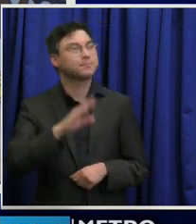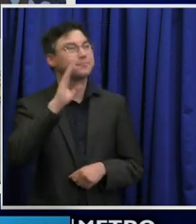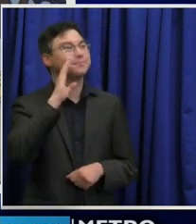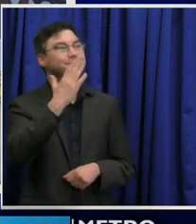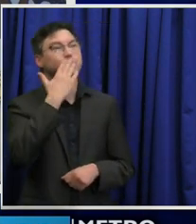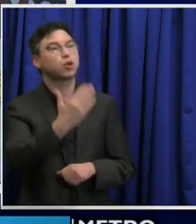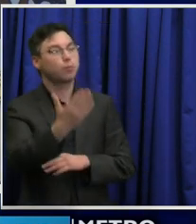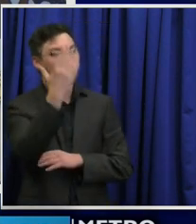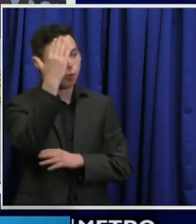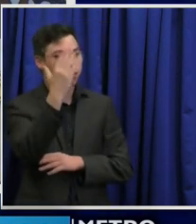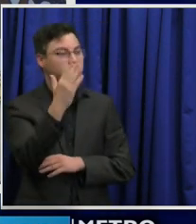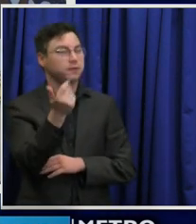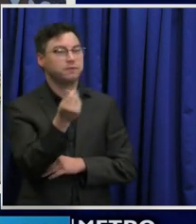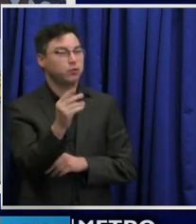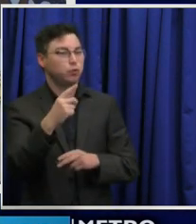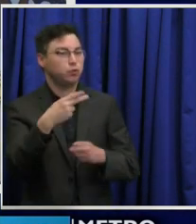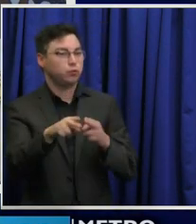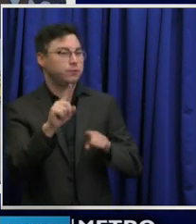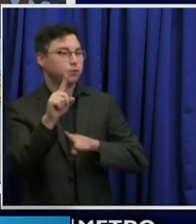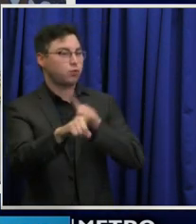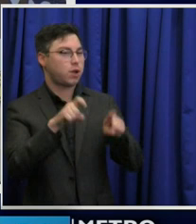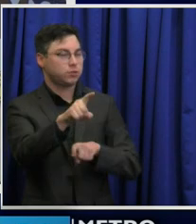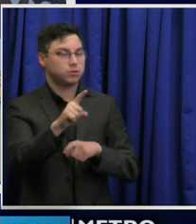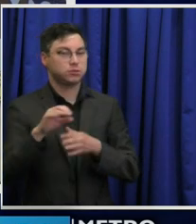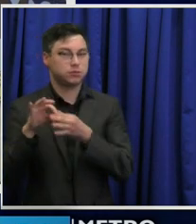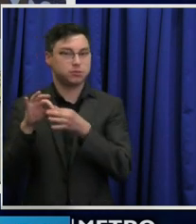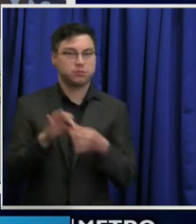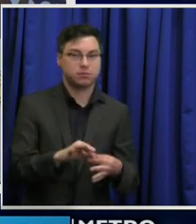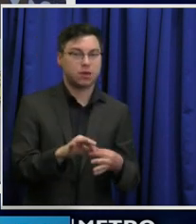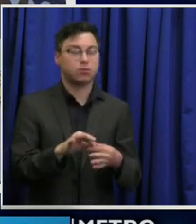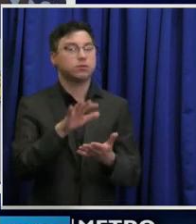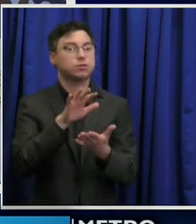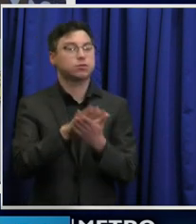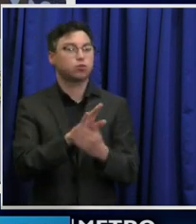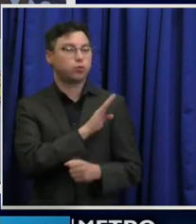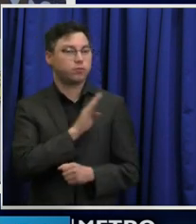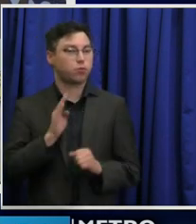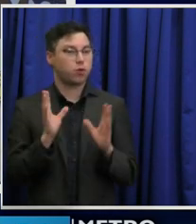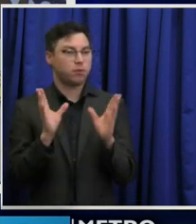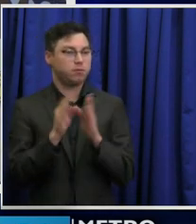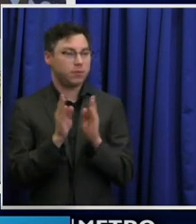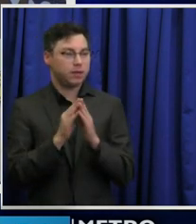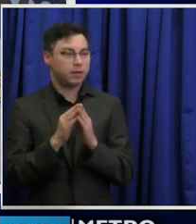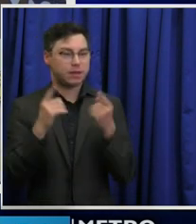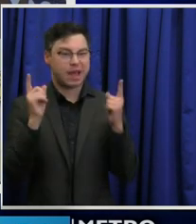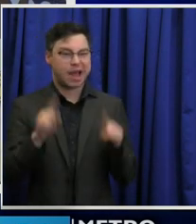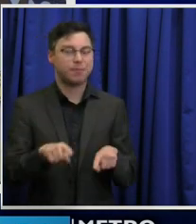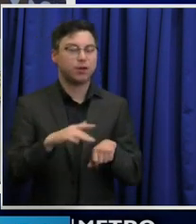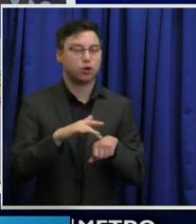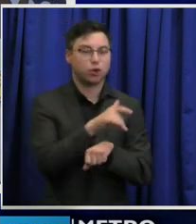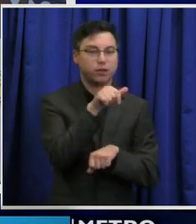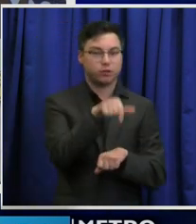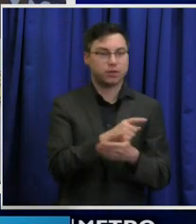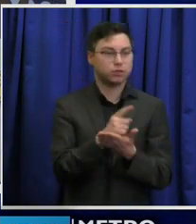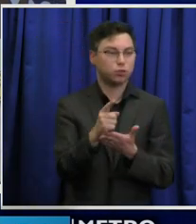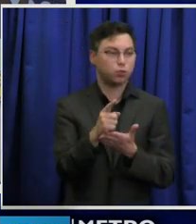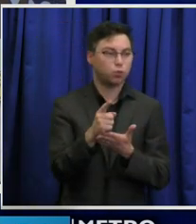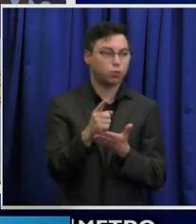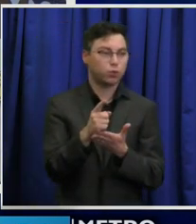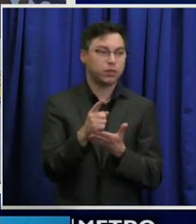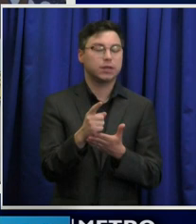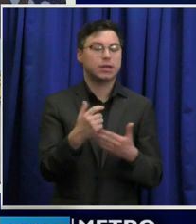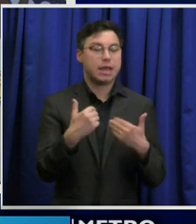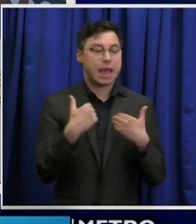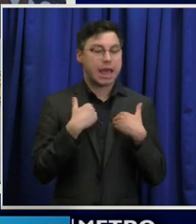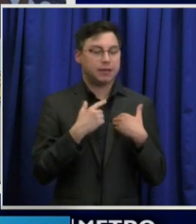Just a couple of quick questions. In regards to the school board meeting earlier this week, we heard some pretty emotional statements from